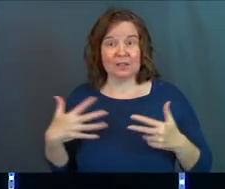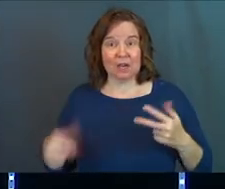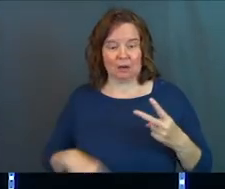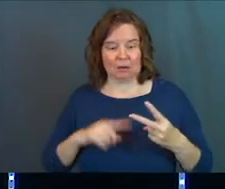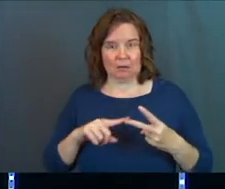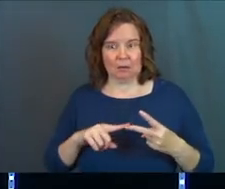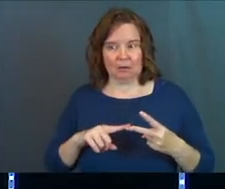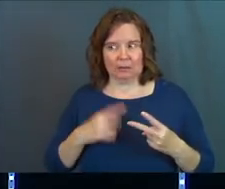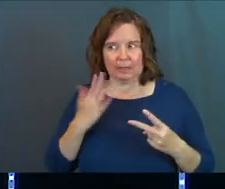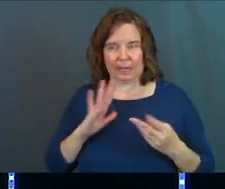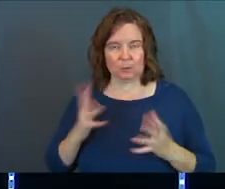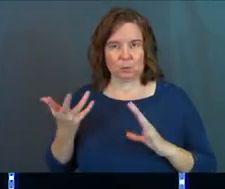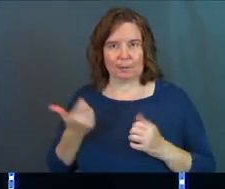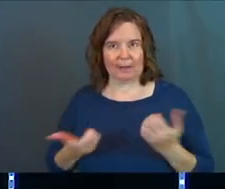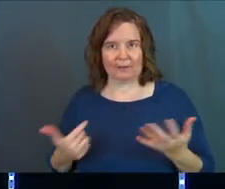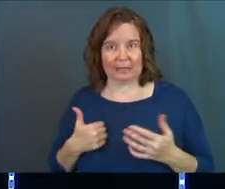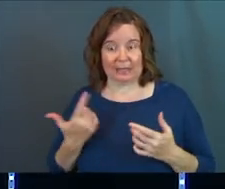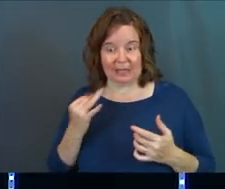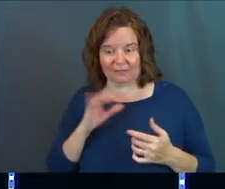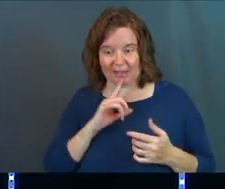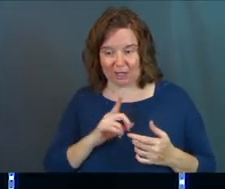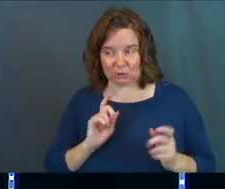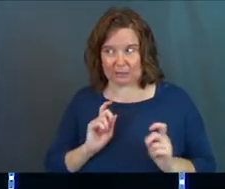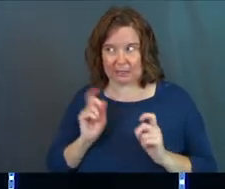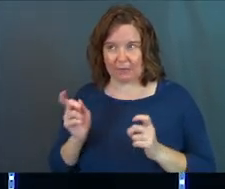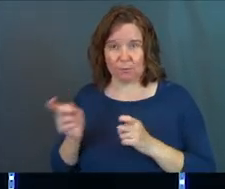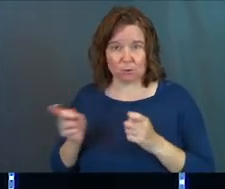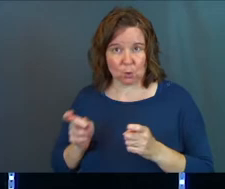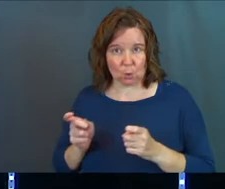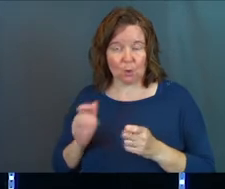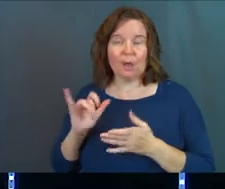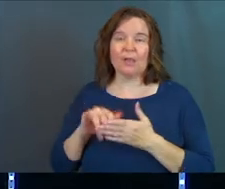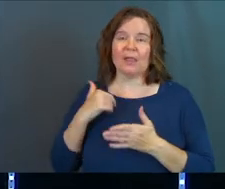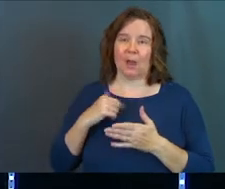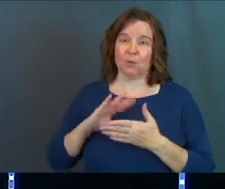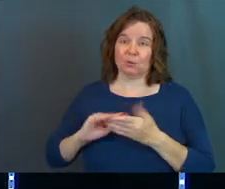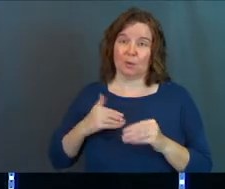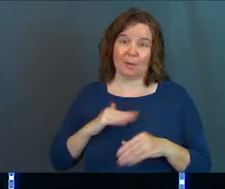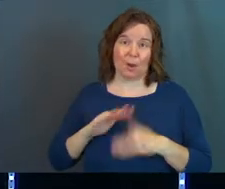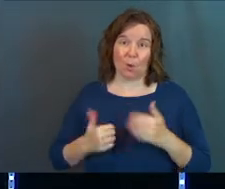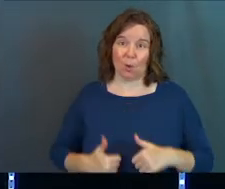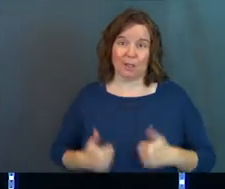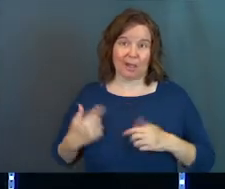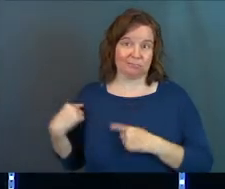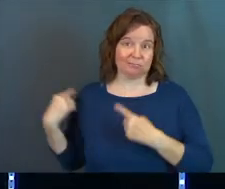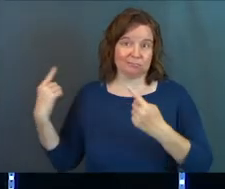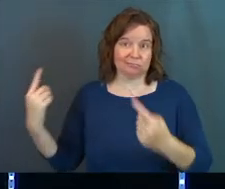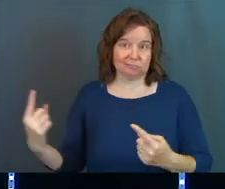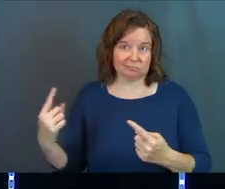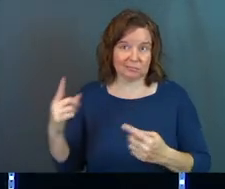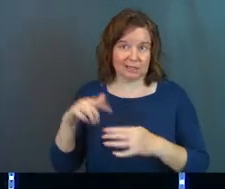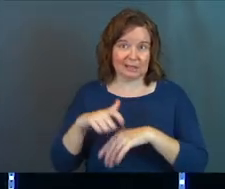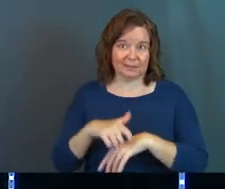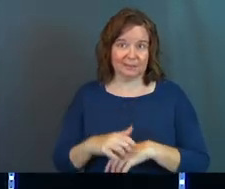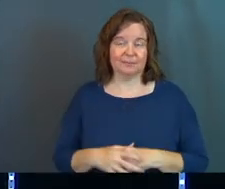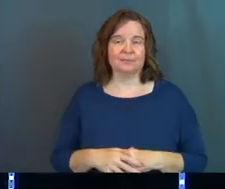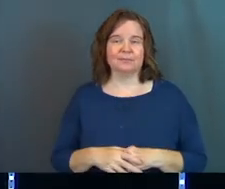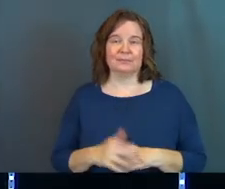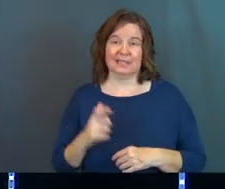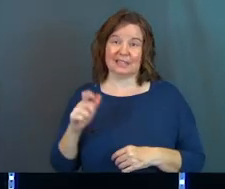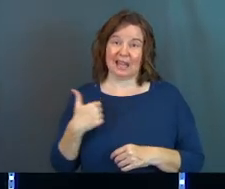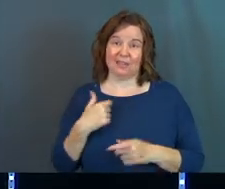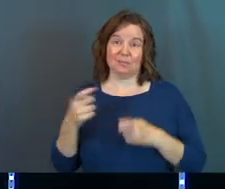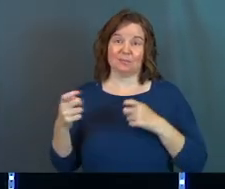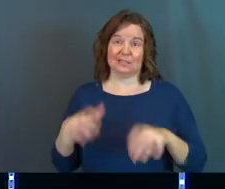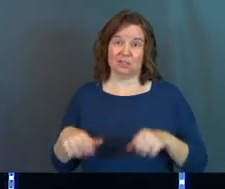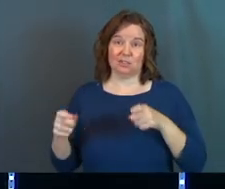is that God was going to screw up everything else if I actually gave him control. And that was the story of my whole life up until that point, is I better